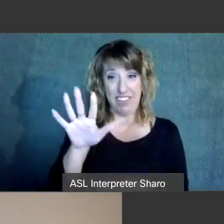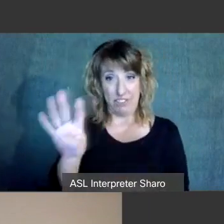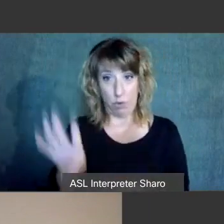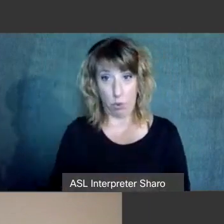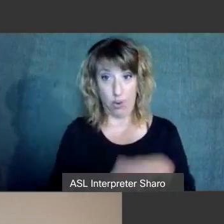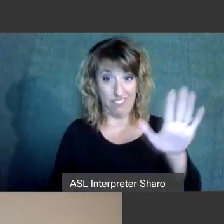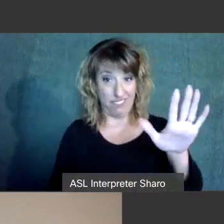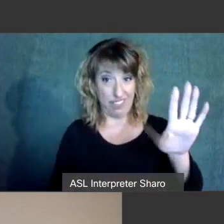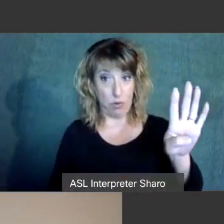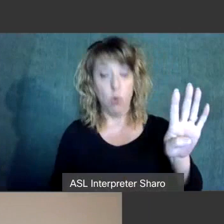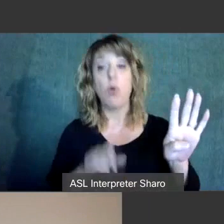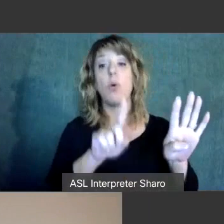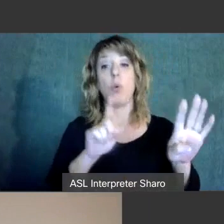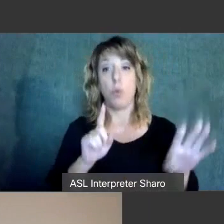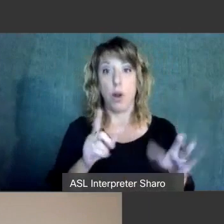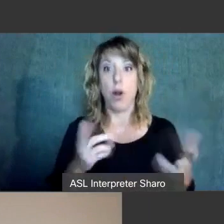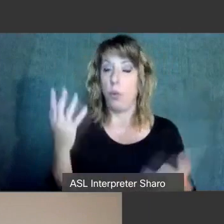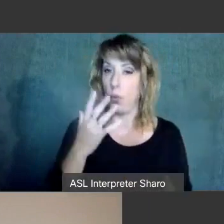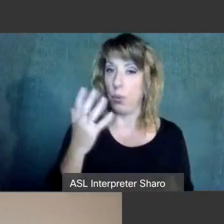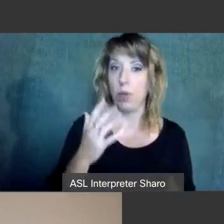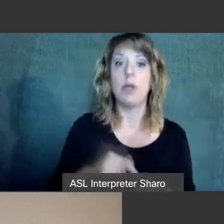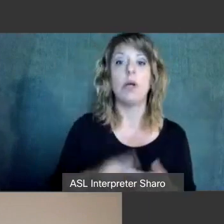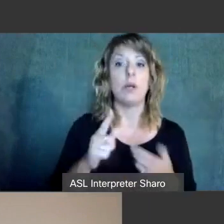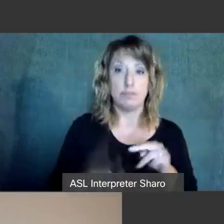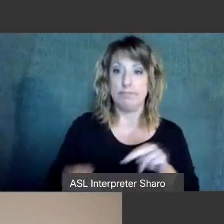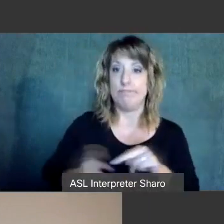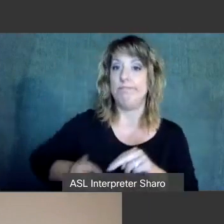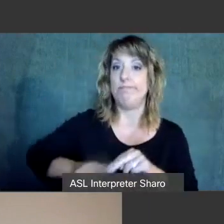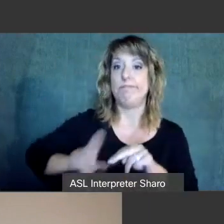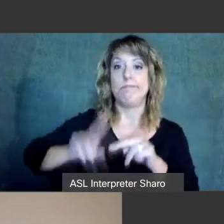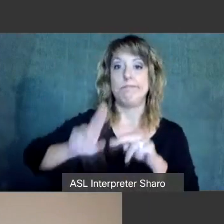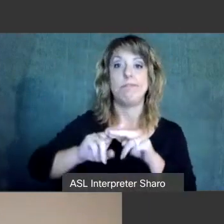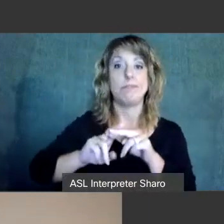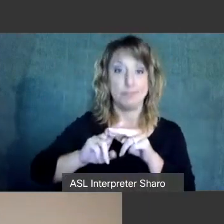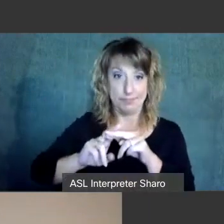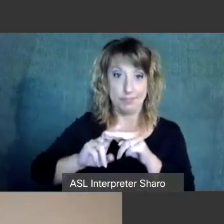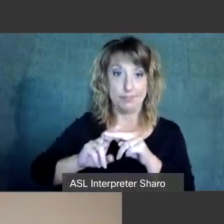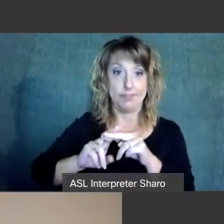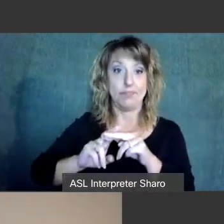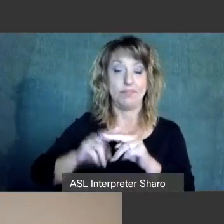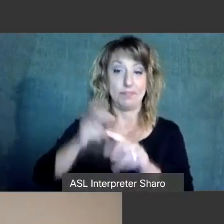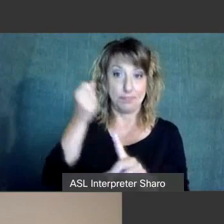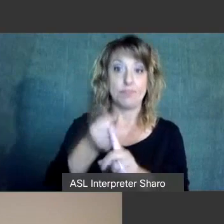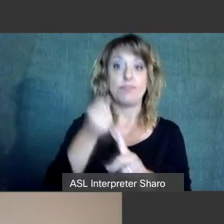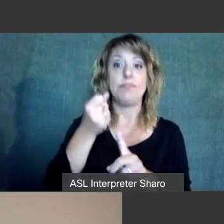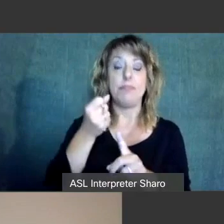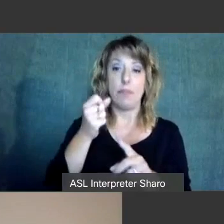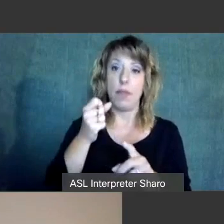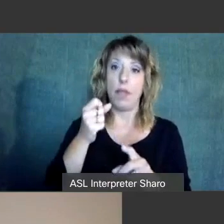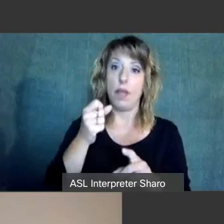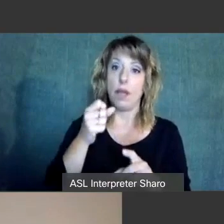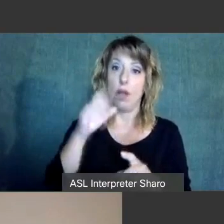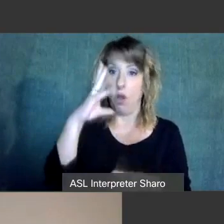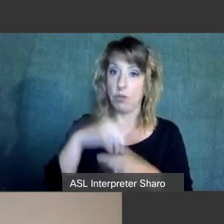So there has been a meteoric climb in the incidence of autism, which